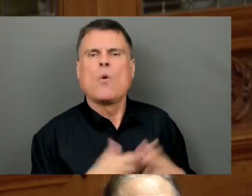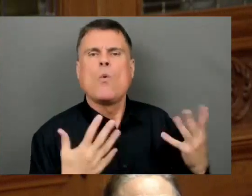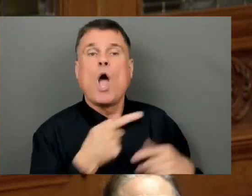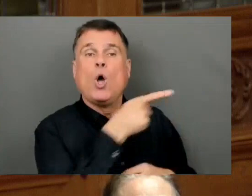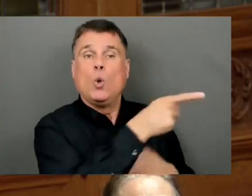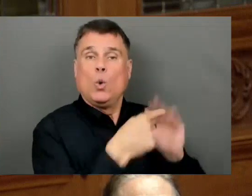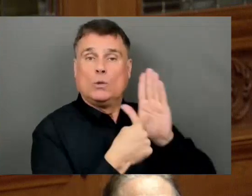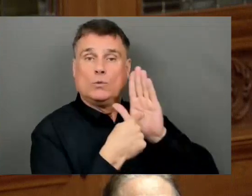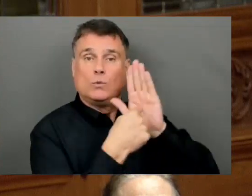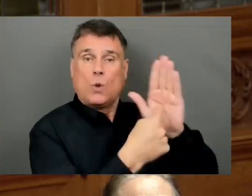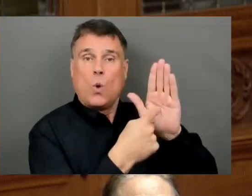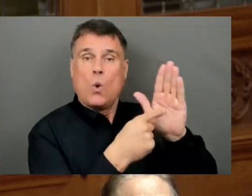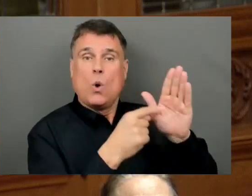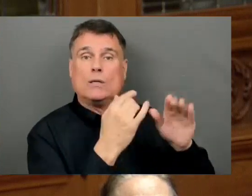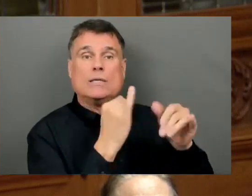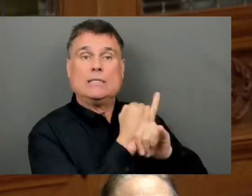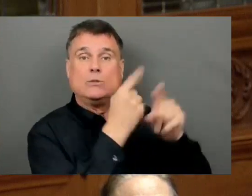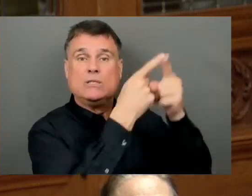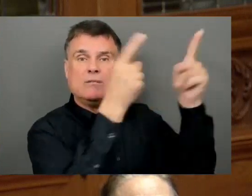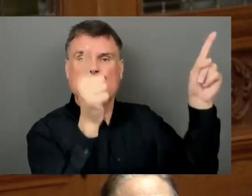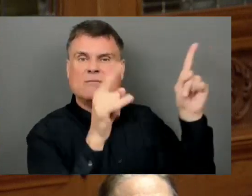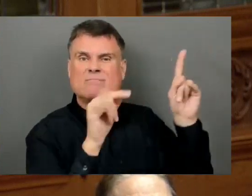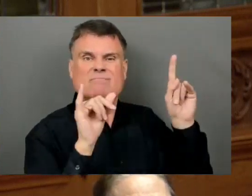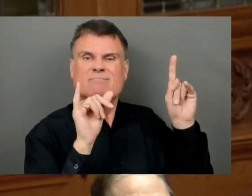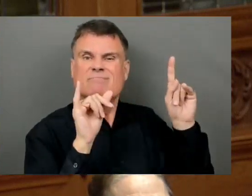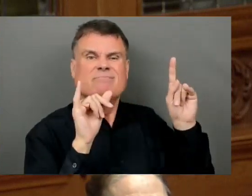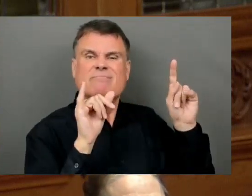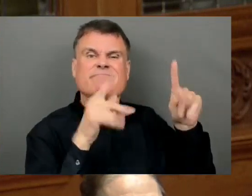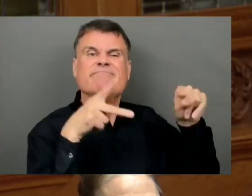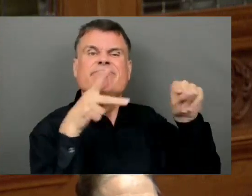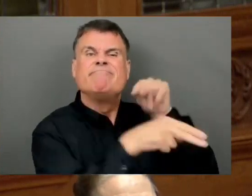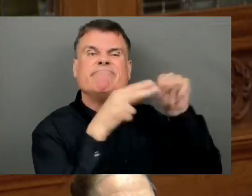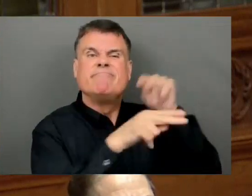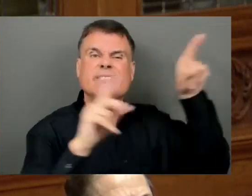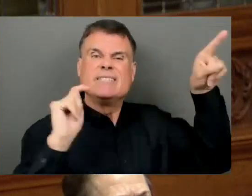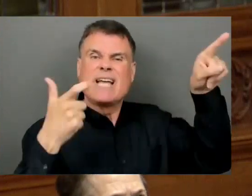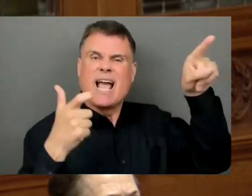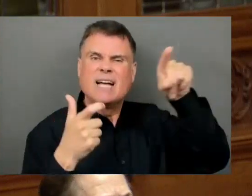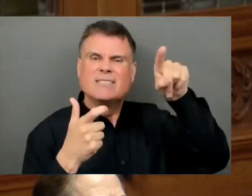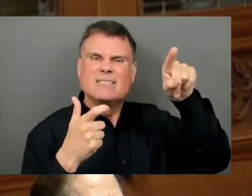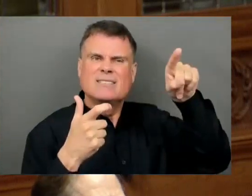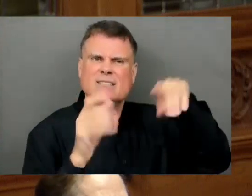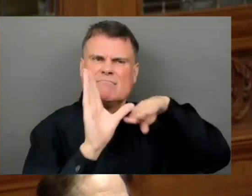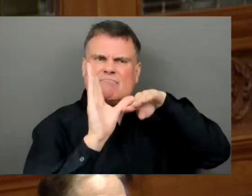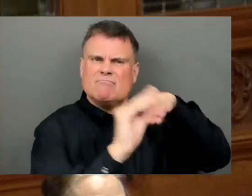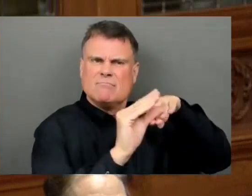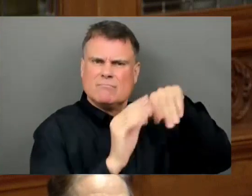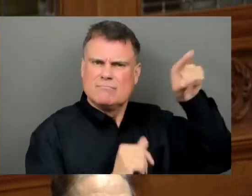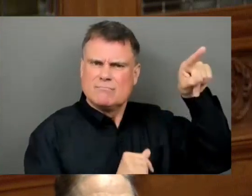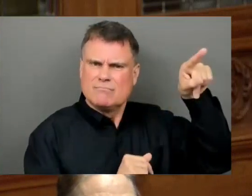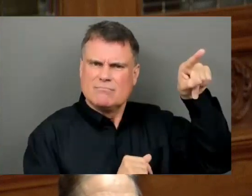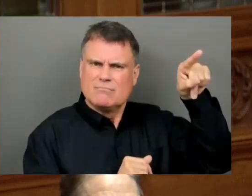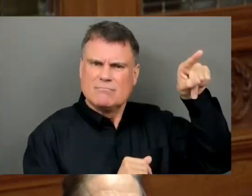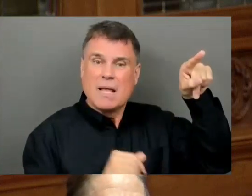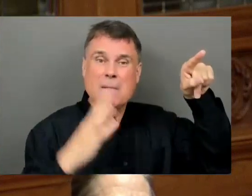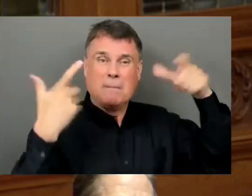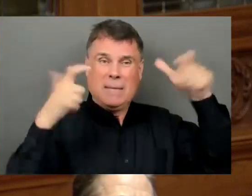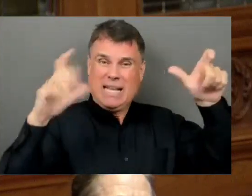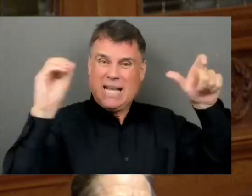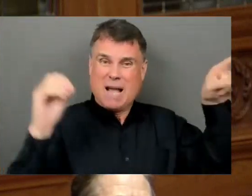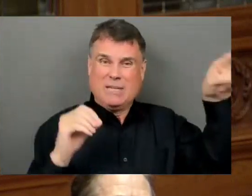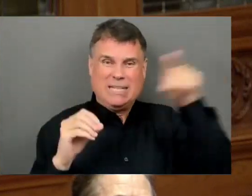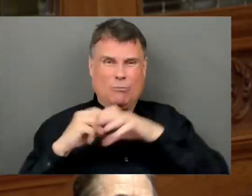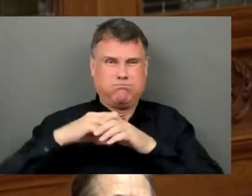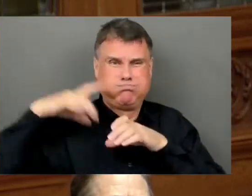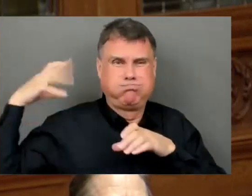subsidies. Tax cuts and subsidies for the biggest polluters means less funding for initiatives that lower emissions and address the cost of